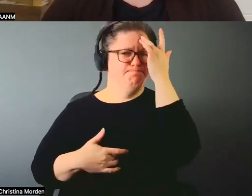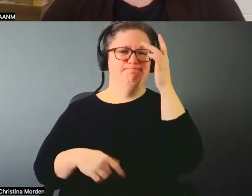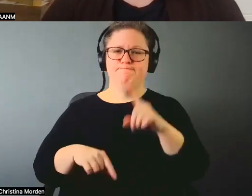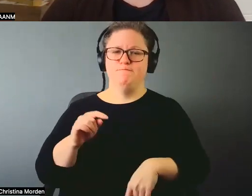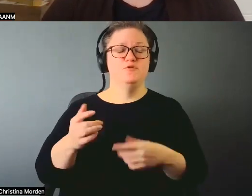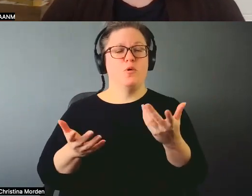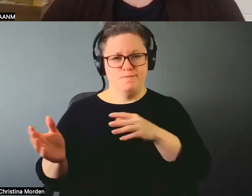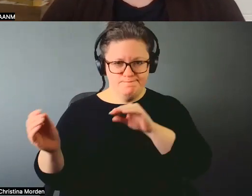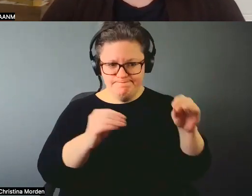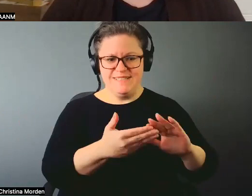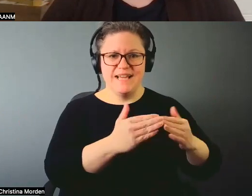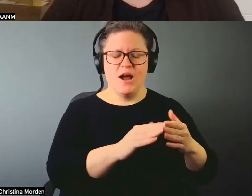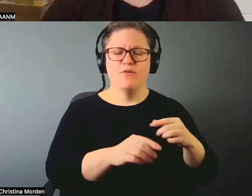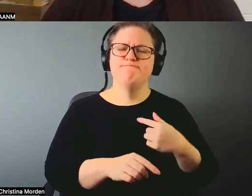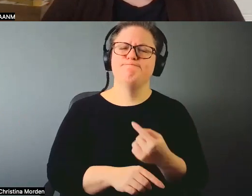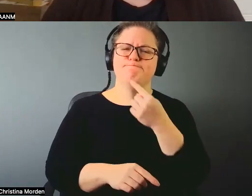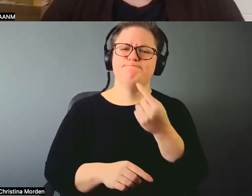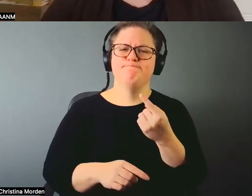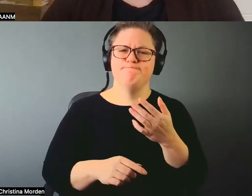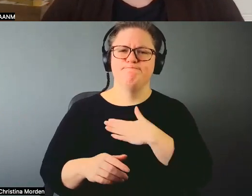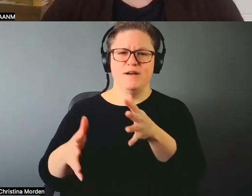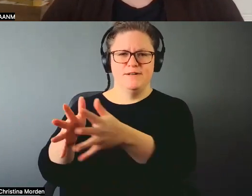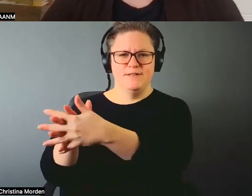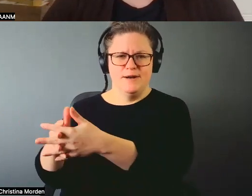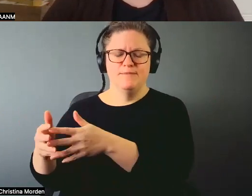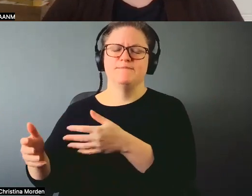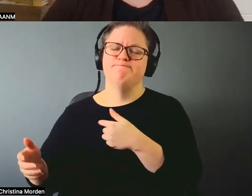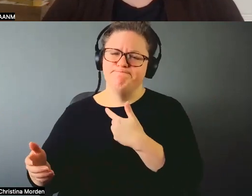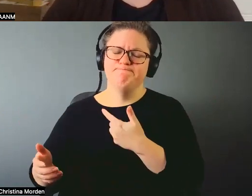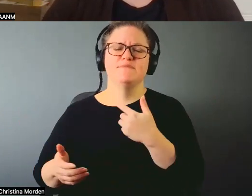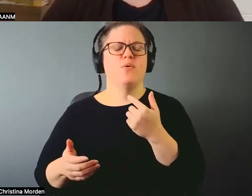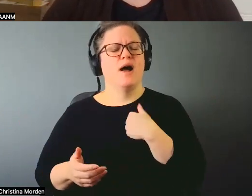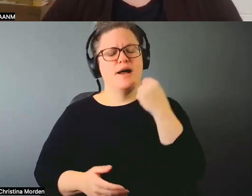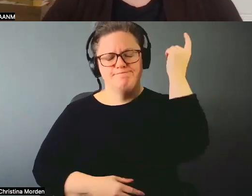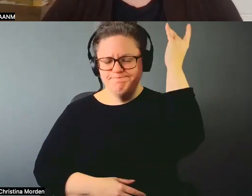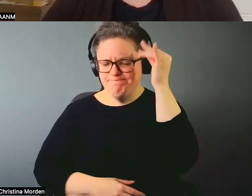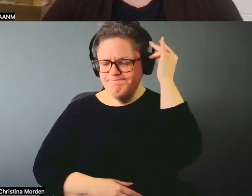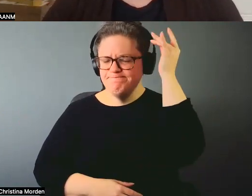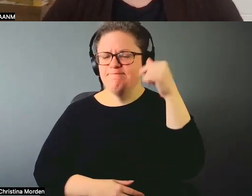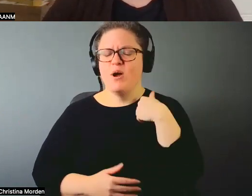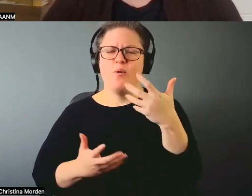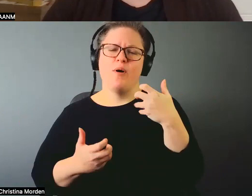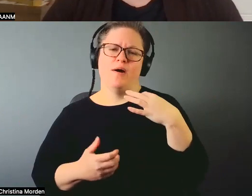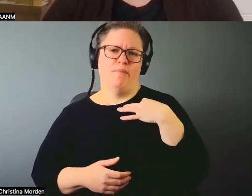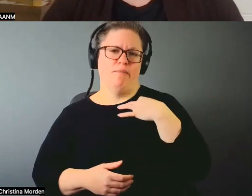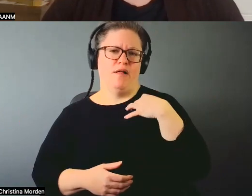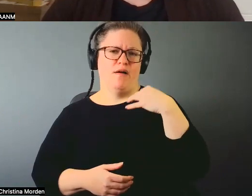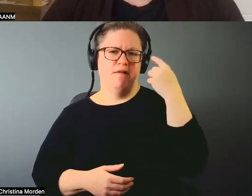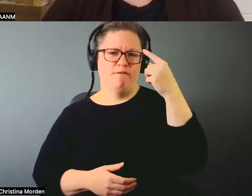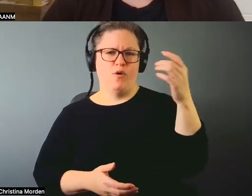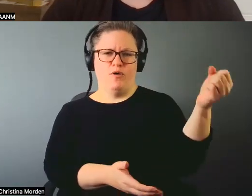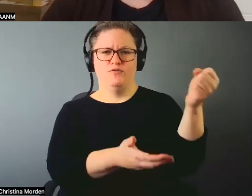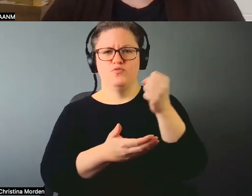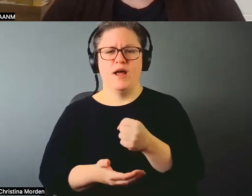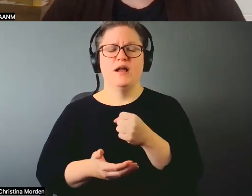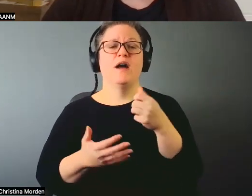So, here in town, I decided to apply for a grant that would rent an